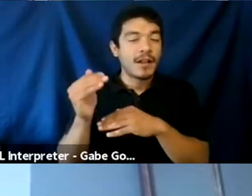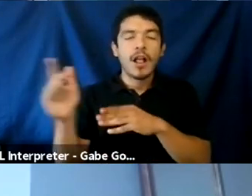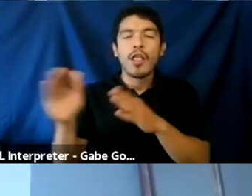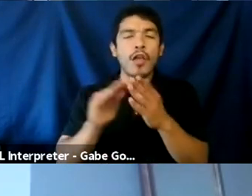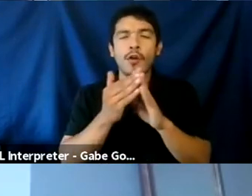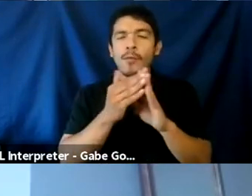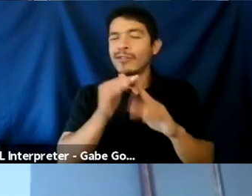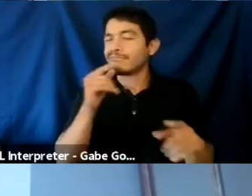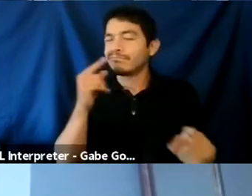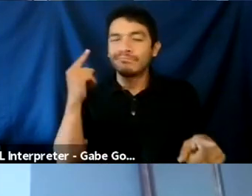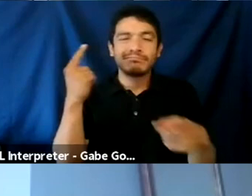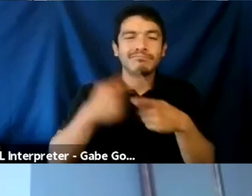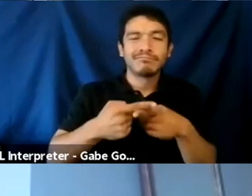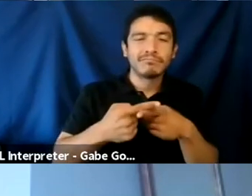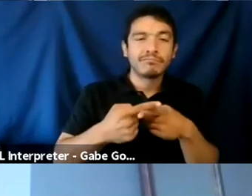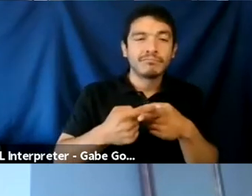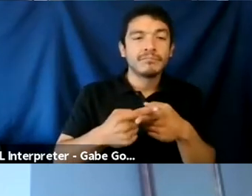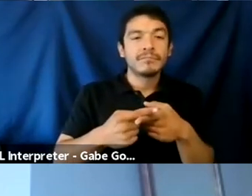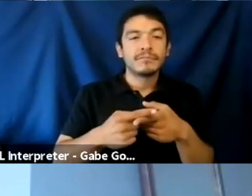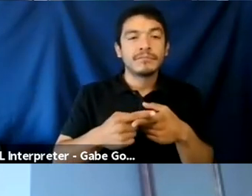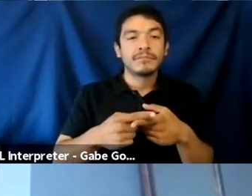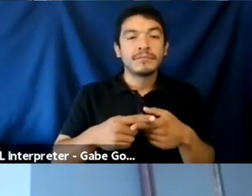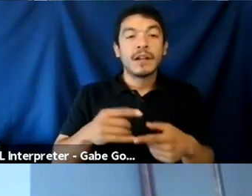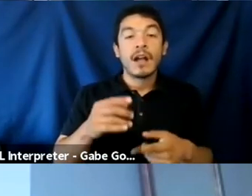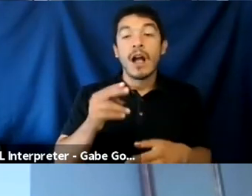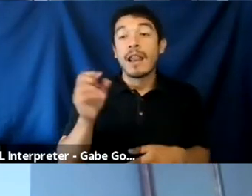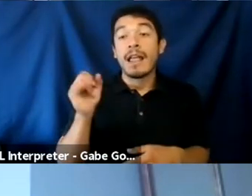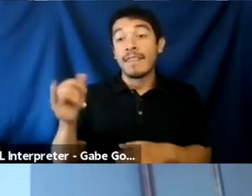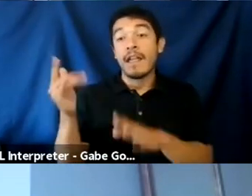intersect unless the streamer is feeling malicious.